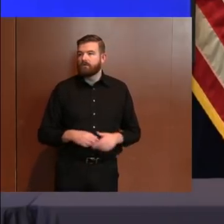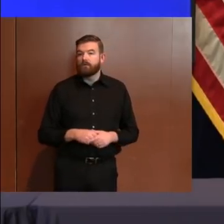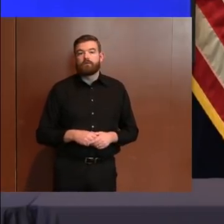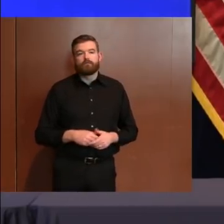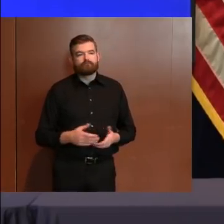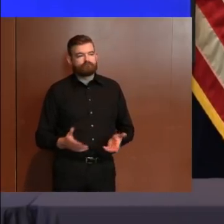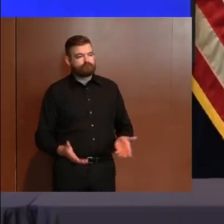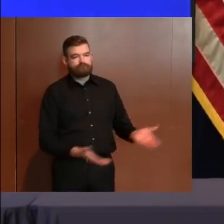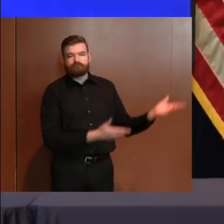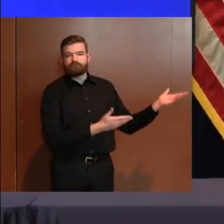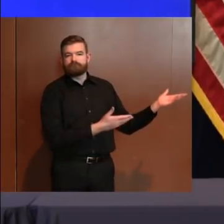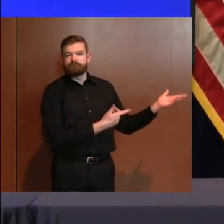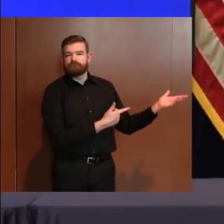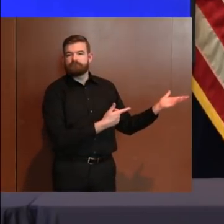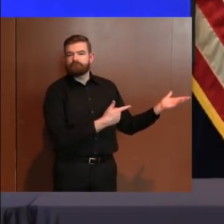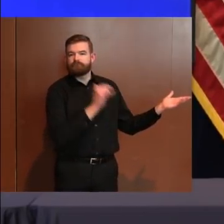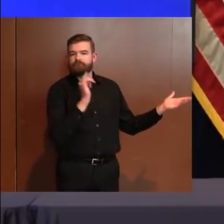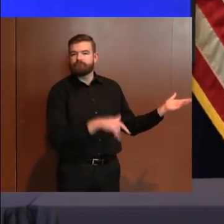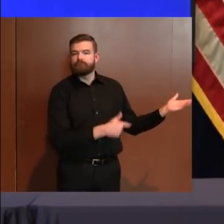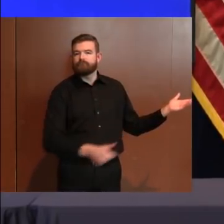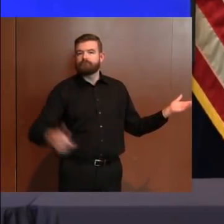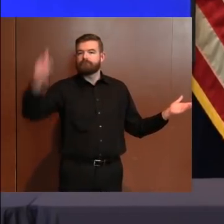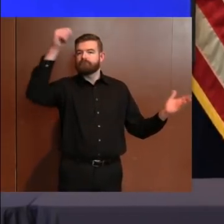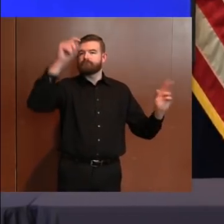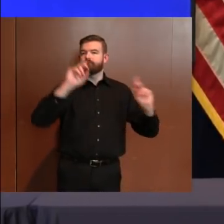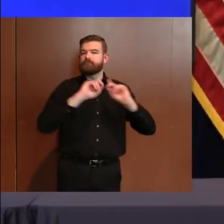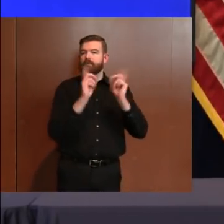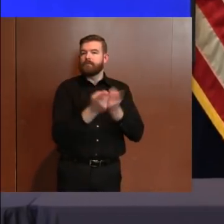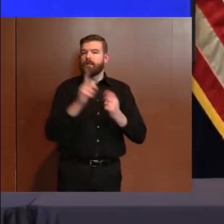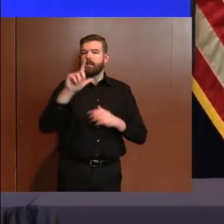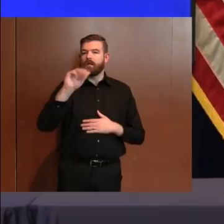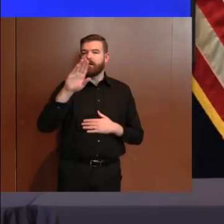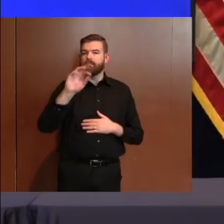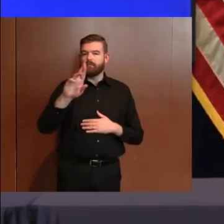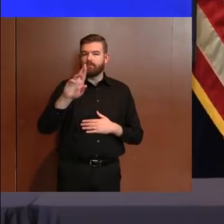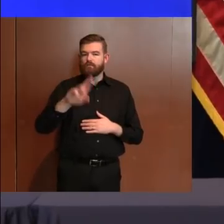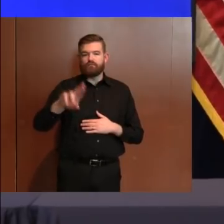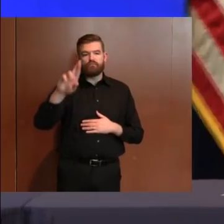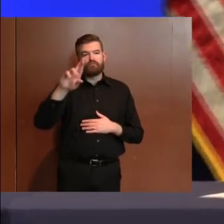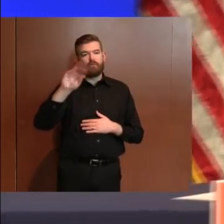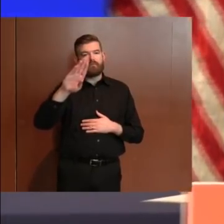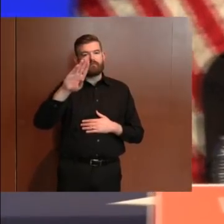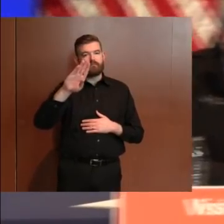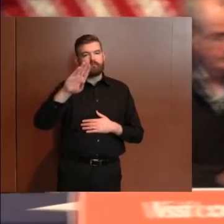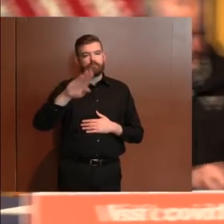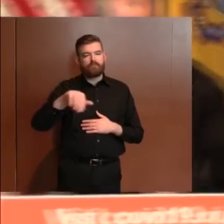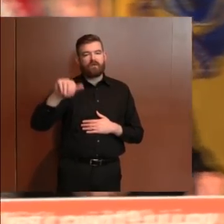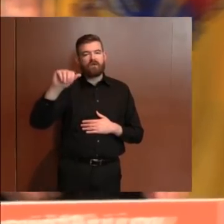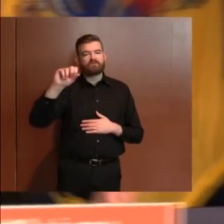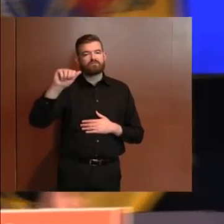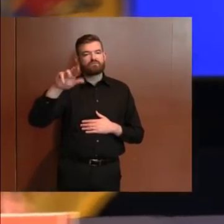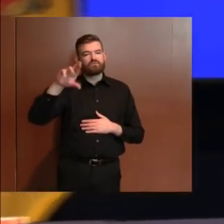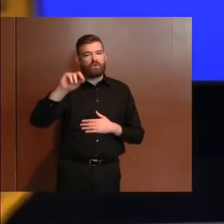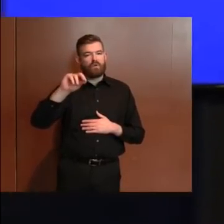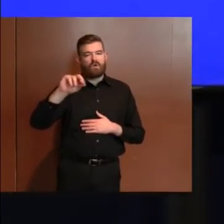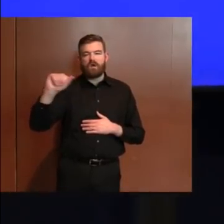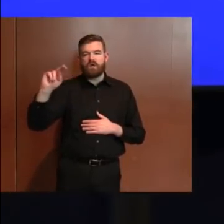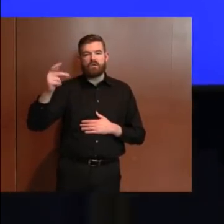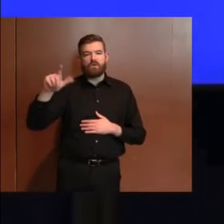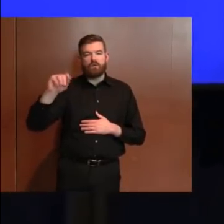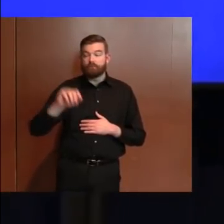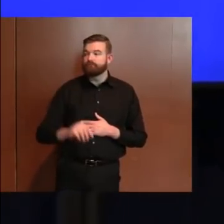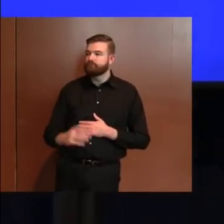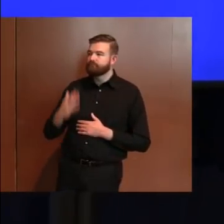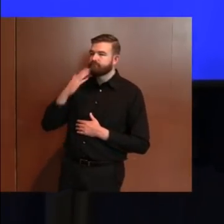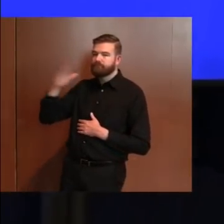please help me welcome the commissioner of Department of Labor and Workforce Development, Rob Acero Angelo. Thank you, Governor, for having me this